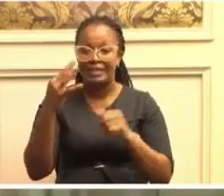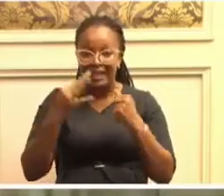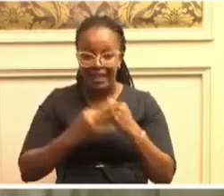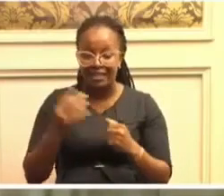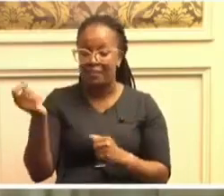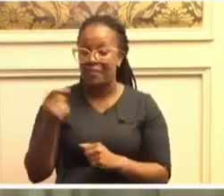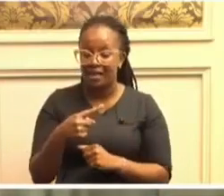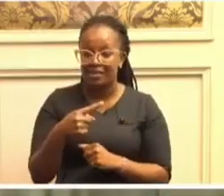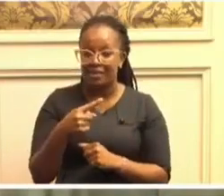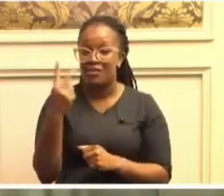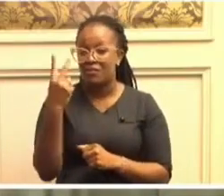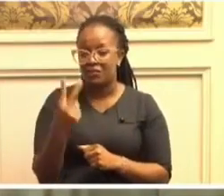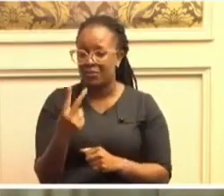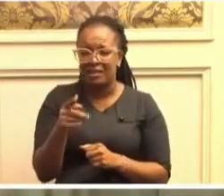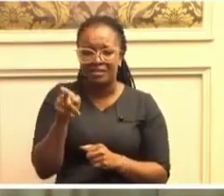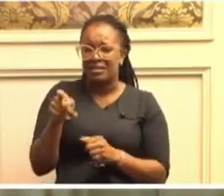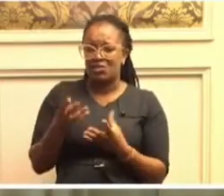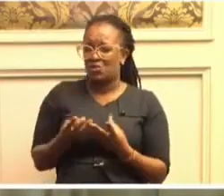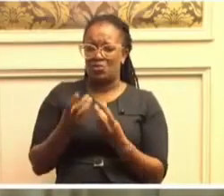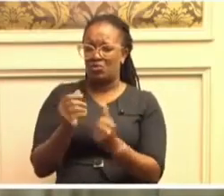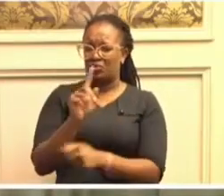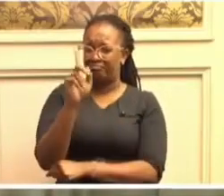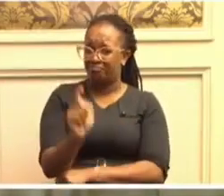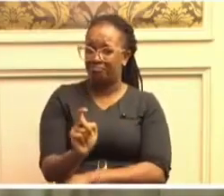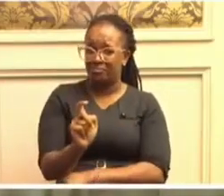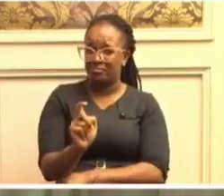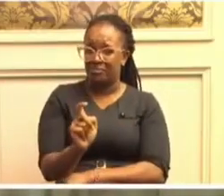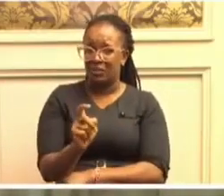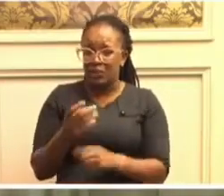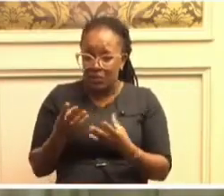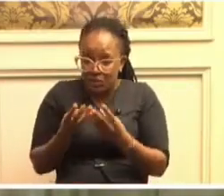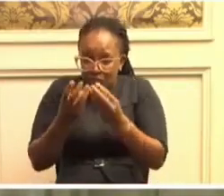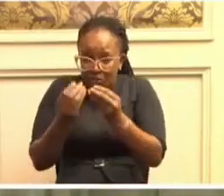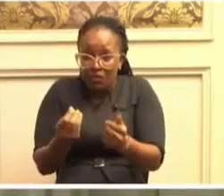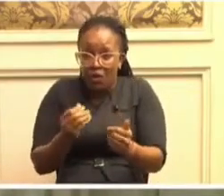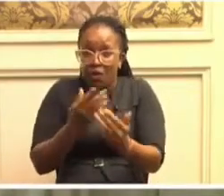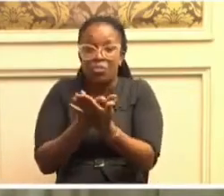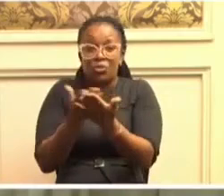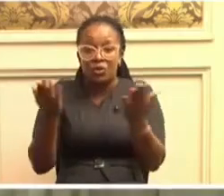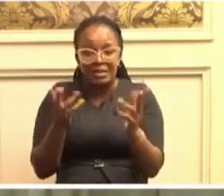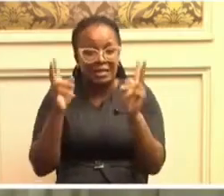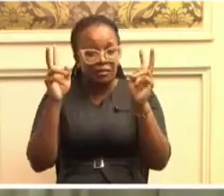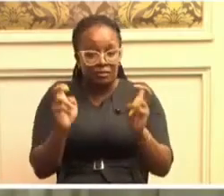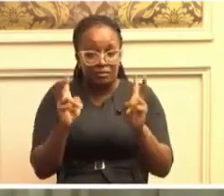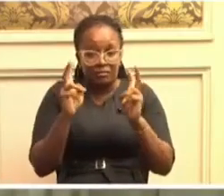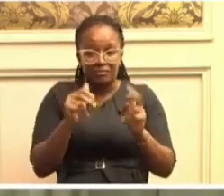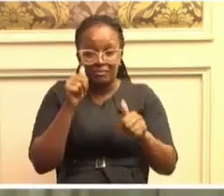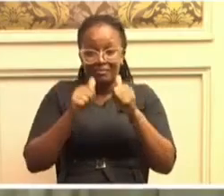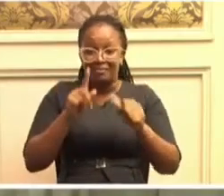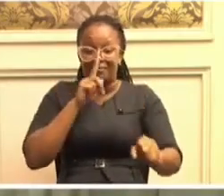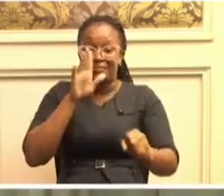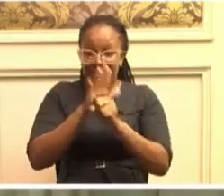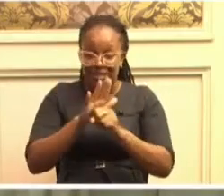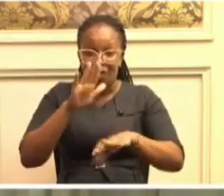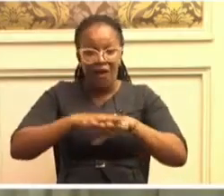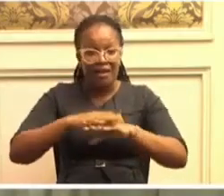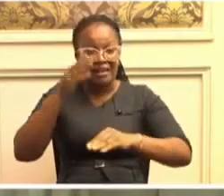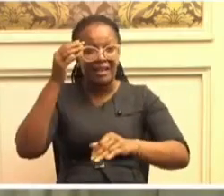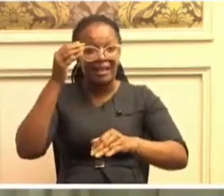that the solution? Will you find reprieve in these measures you're putting in place to guarantee electoral justice?